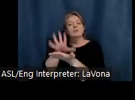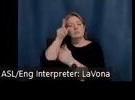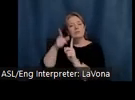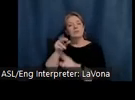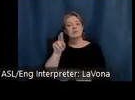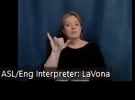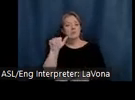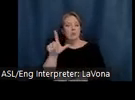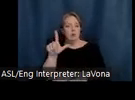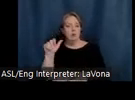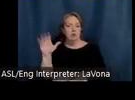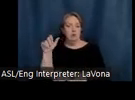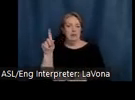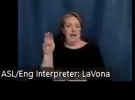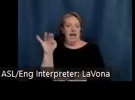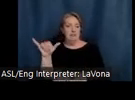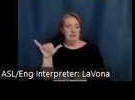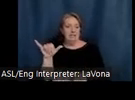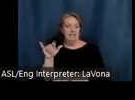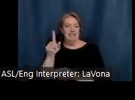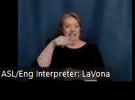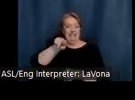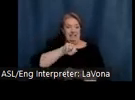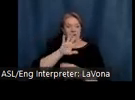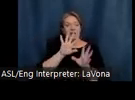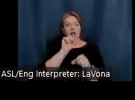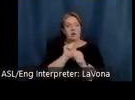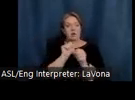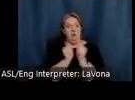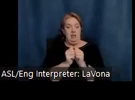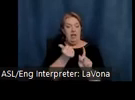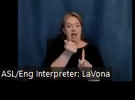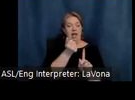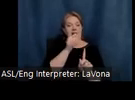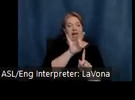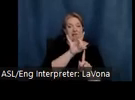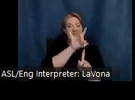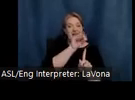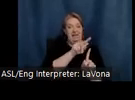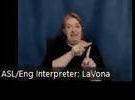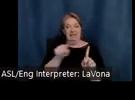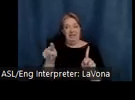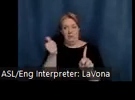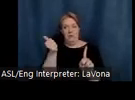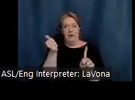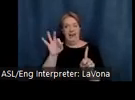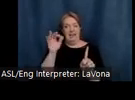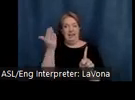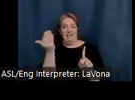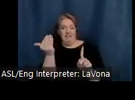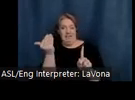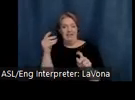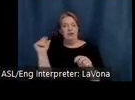paint and exhibit together from 1880 to 1915. They were dubbed the Hoosier Group,